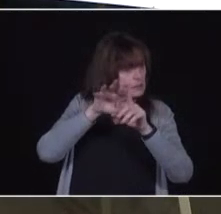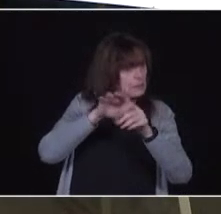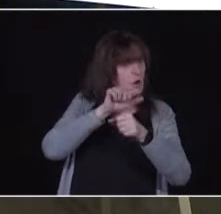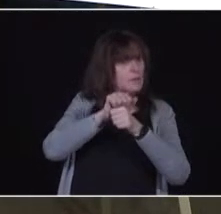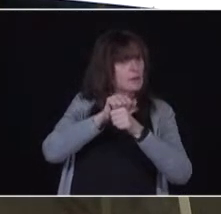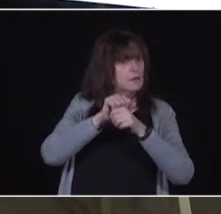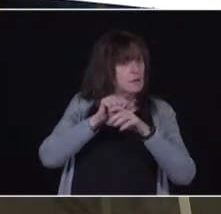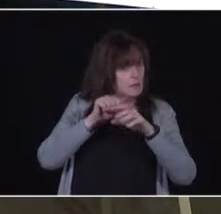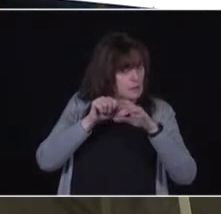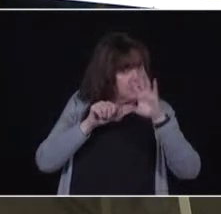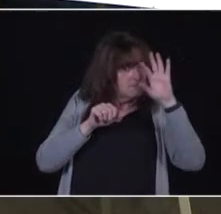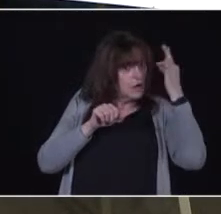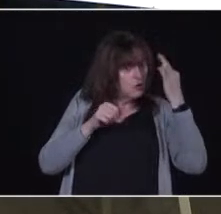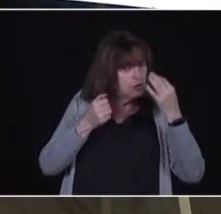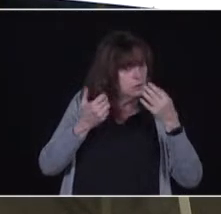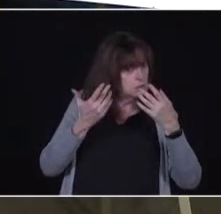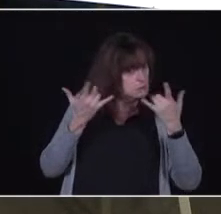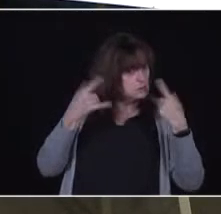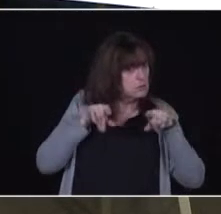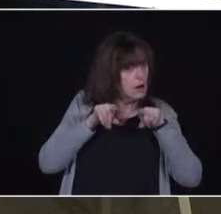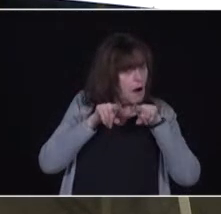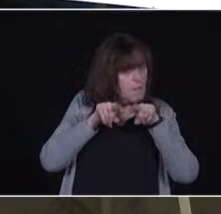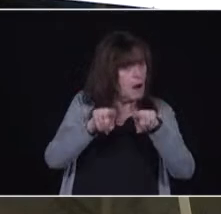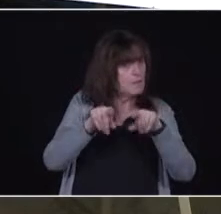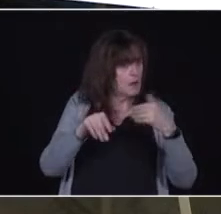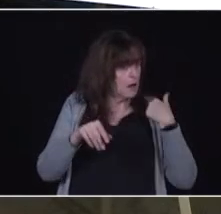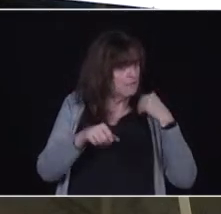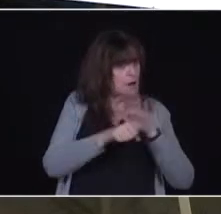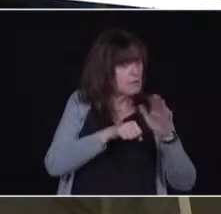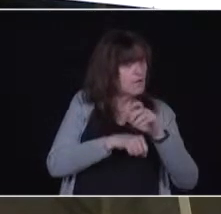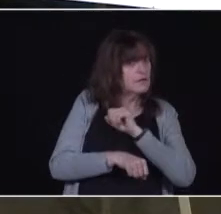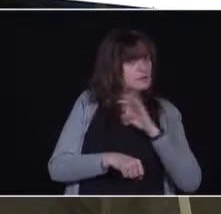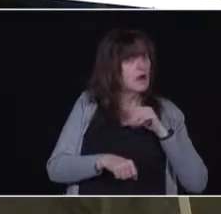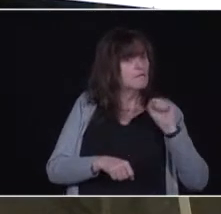avoid being on hold for hours on end? Yes and yes.